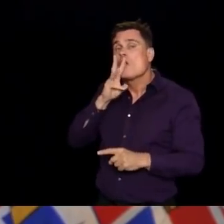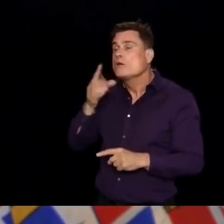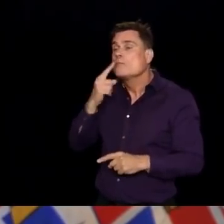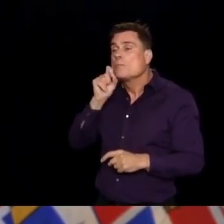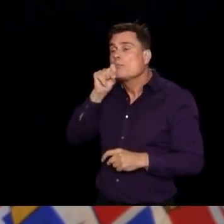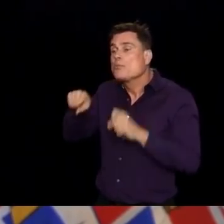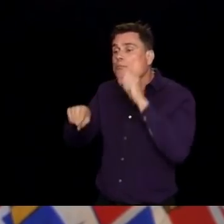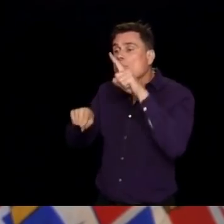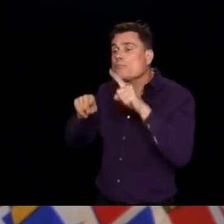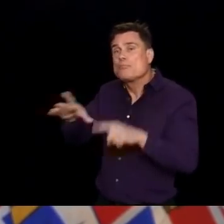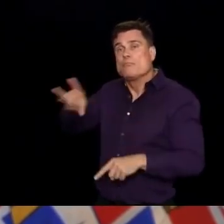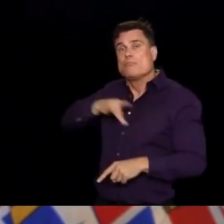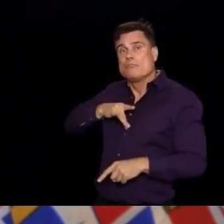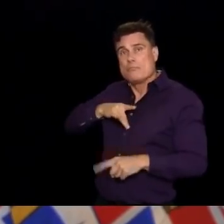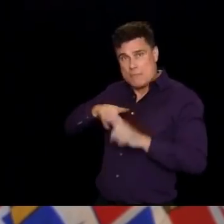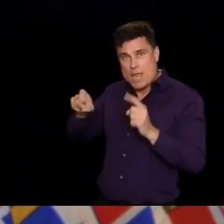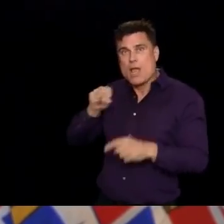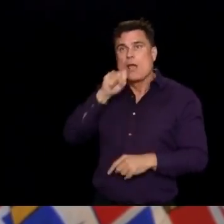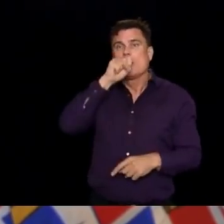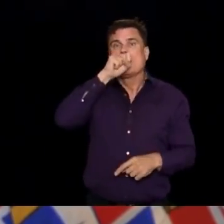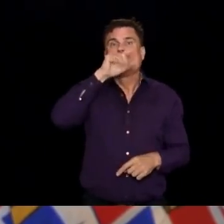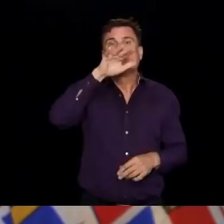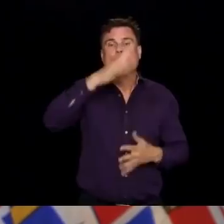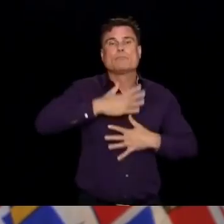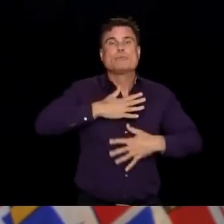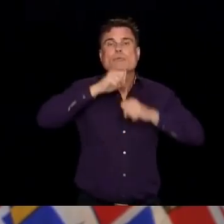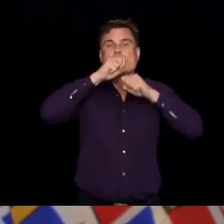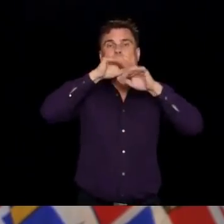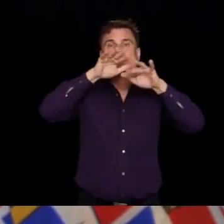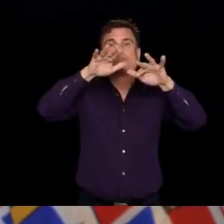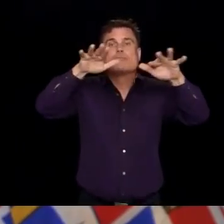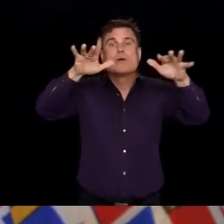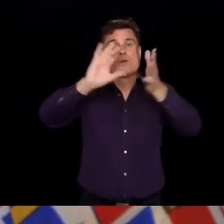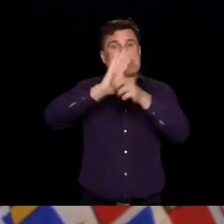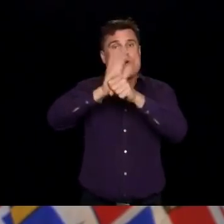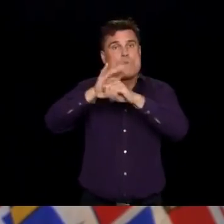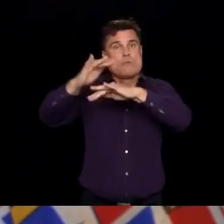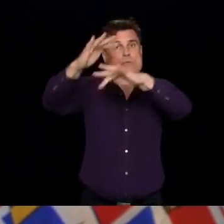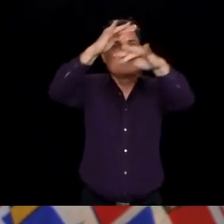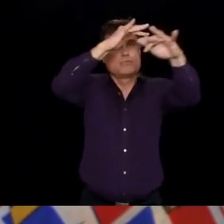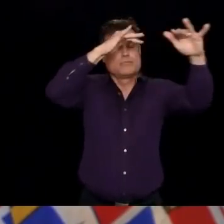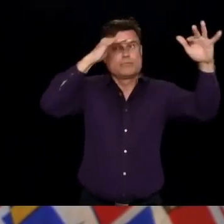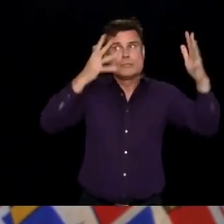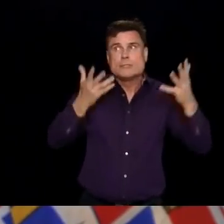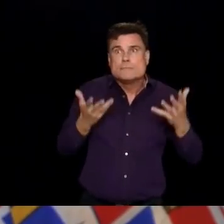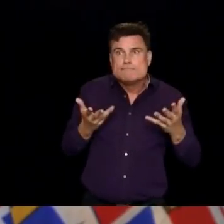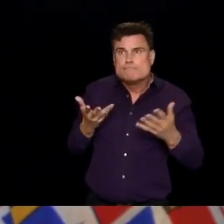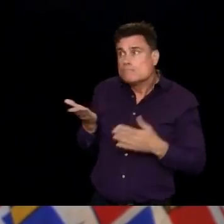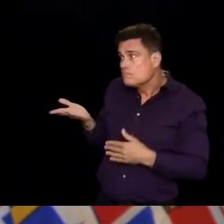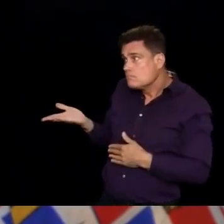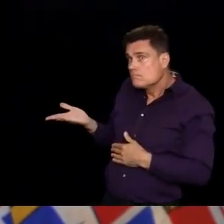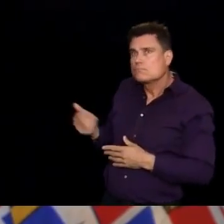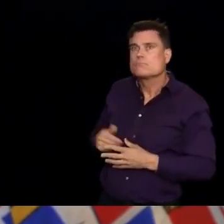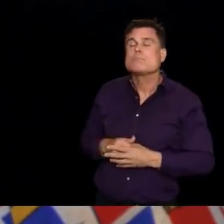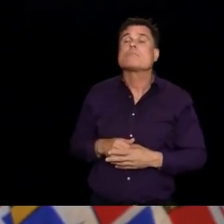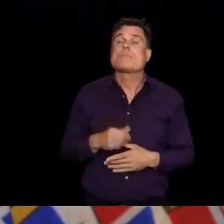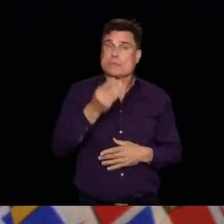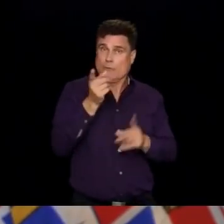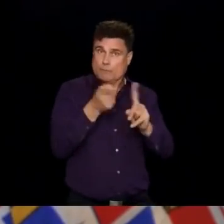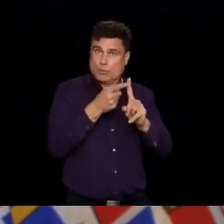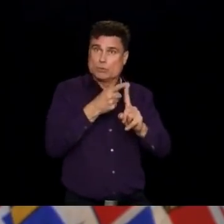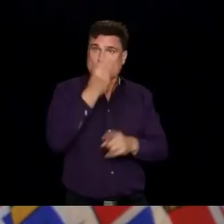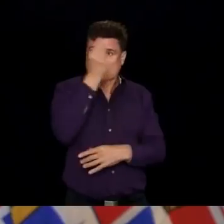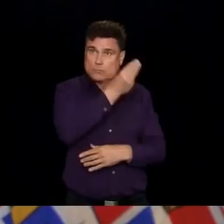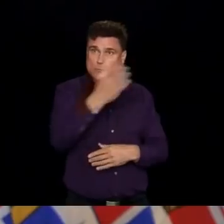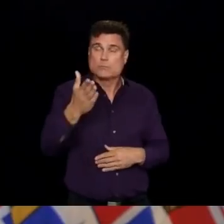I think I want to start off by saying that again The WHO has been doing an amazing job at trying